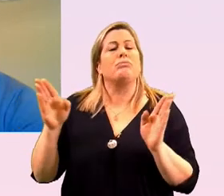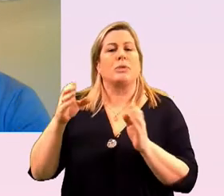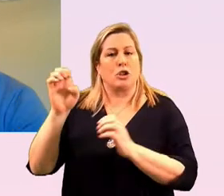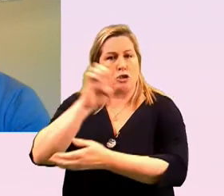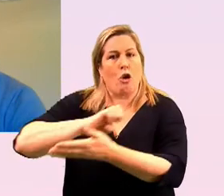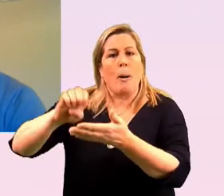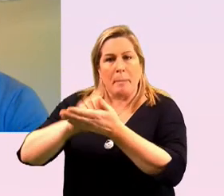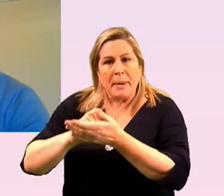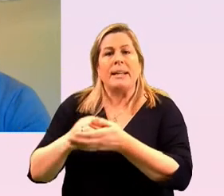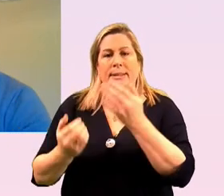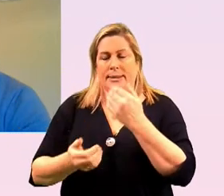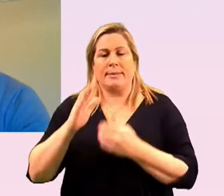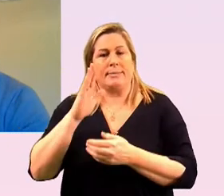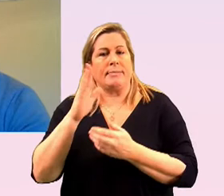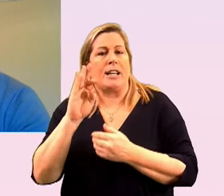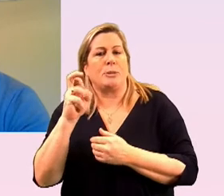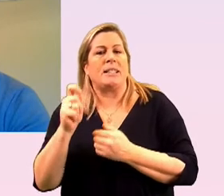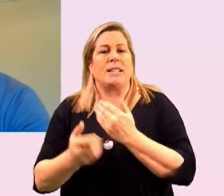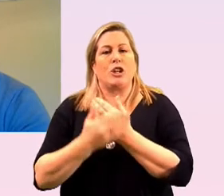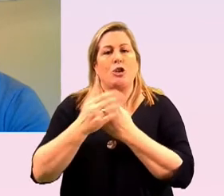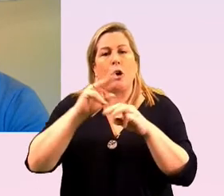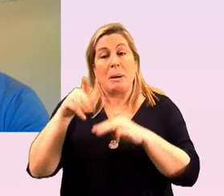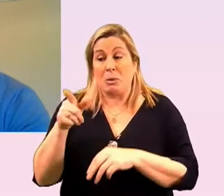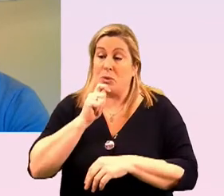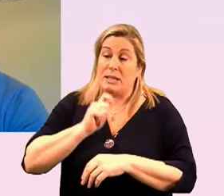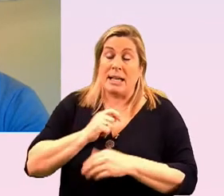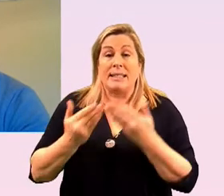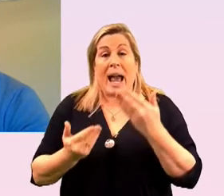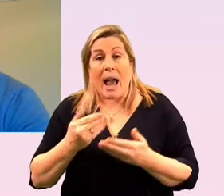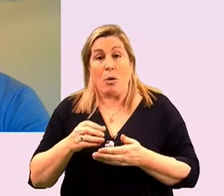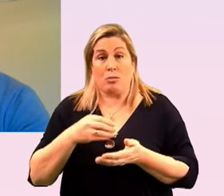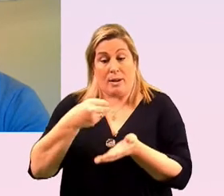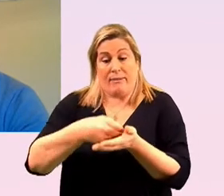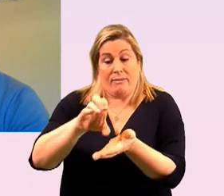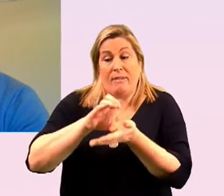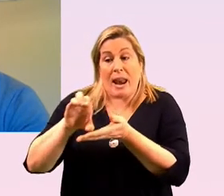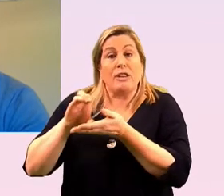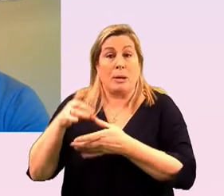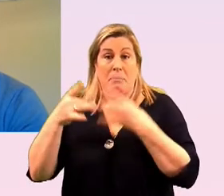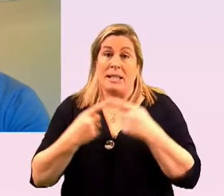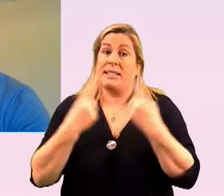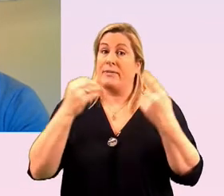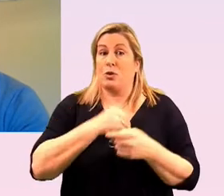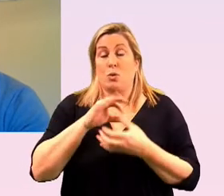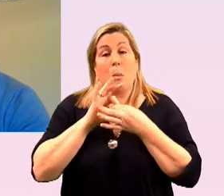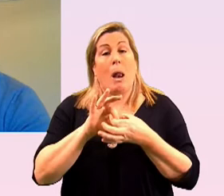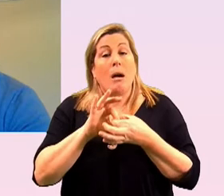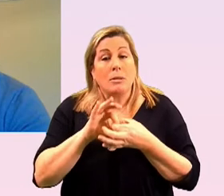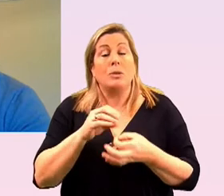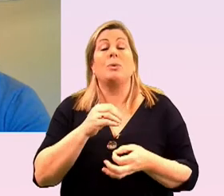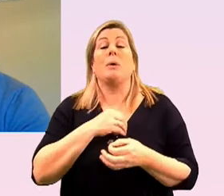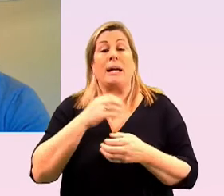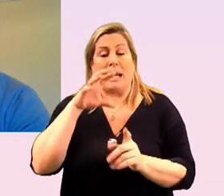lgbt young people o'shin will tell us about how philanthropy has made a difference to belong to and also will identify